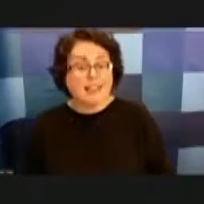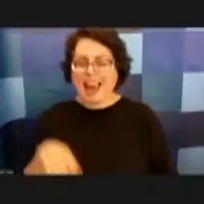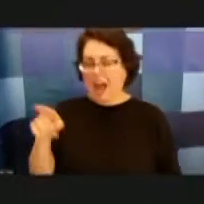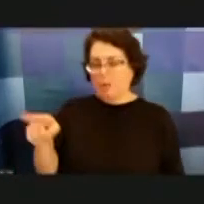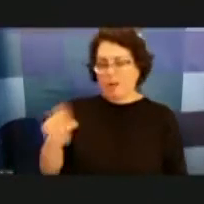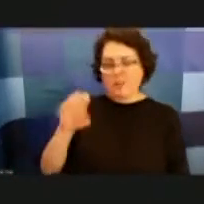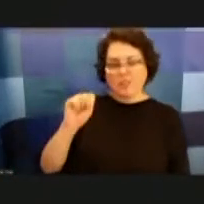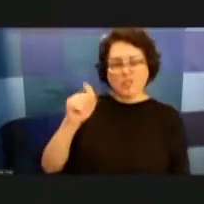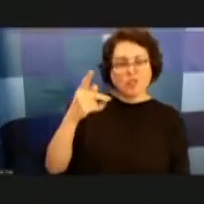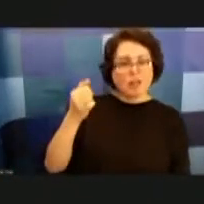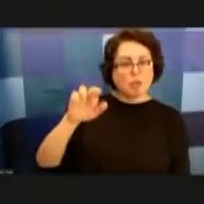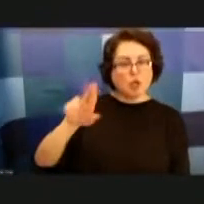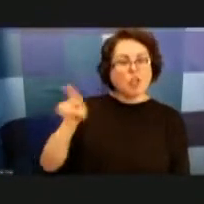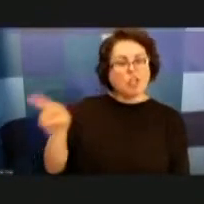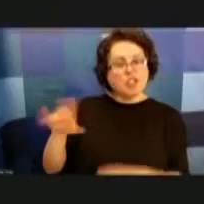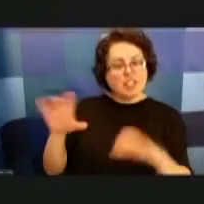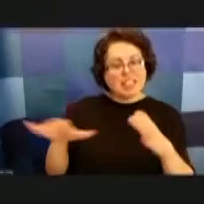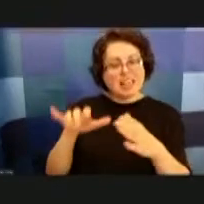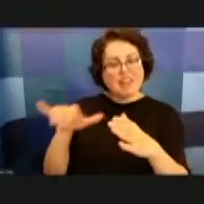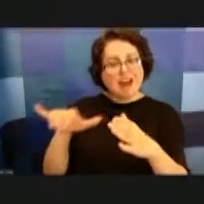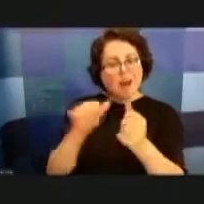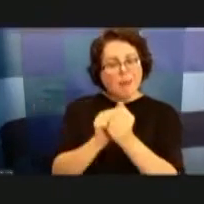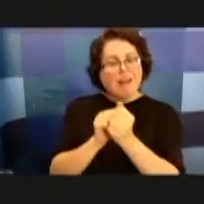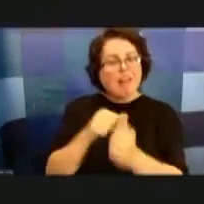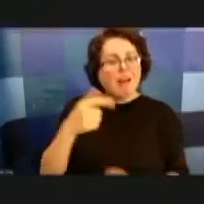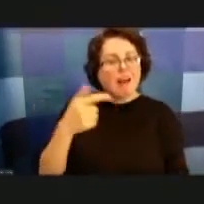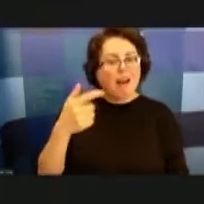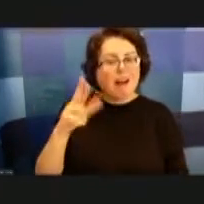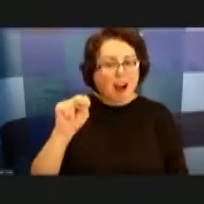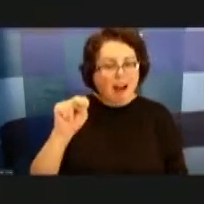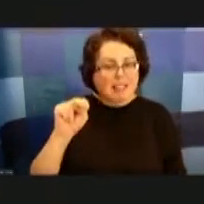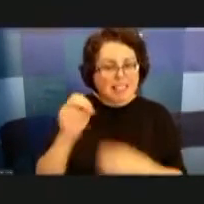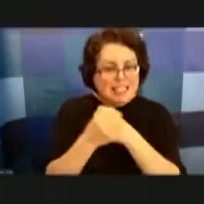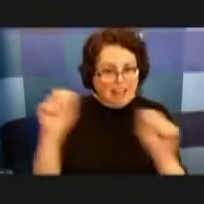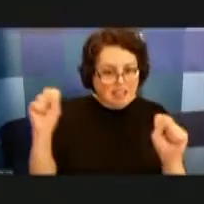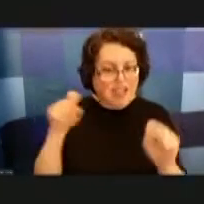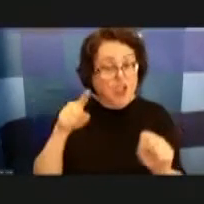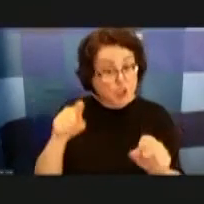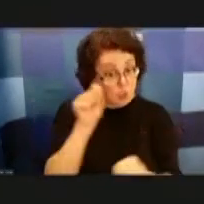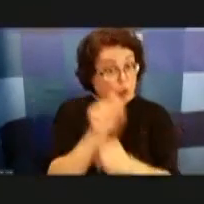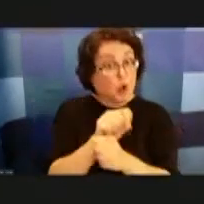and the work that you all provided to support to figure out a way for us to provide